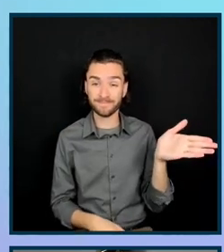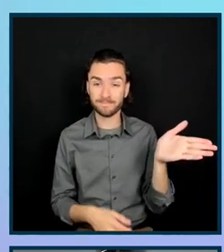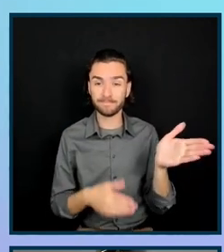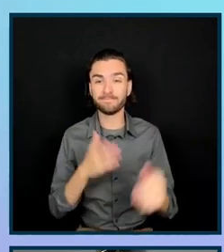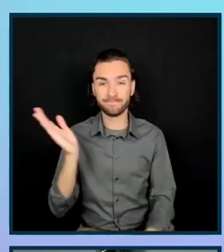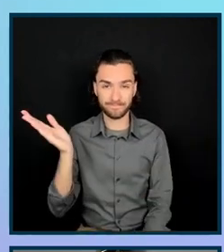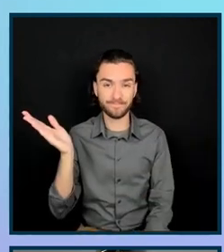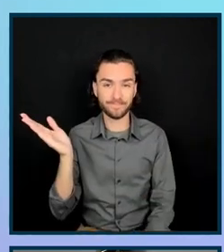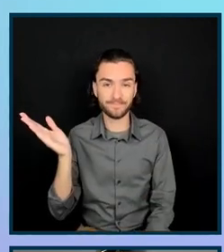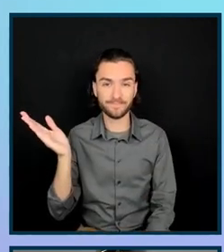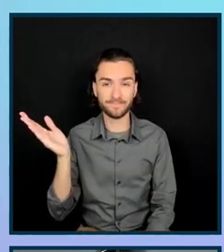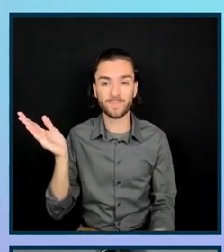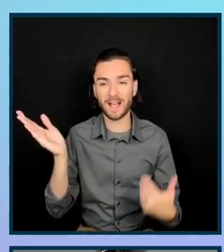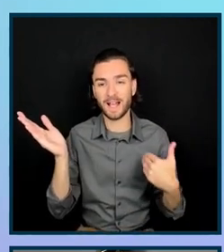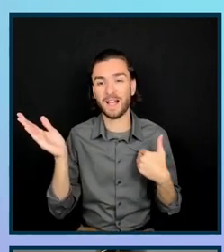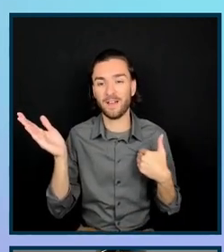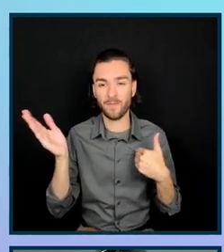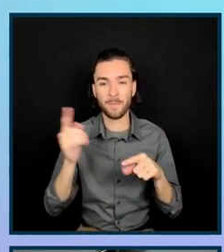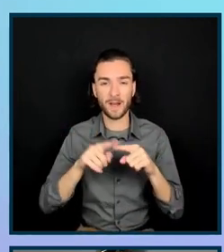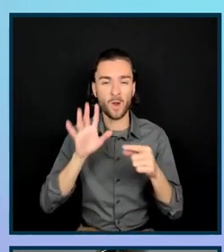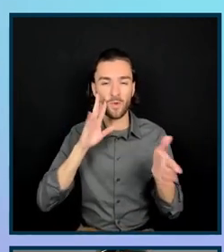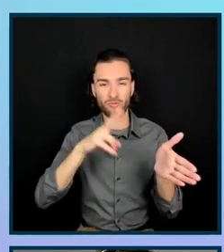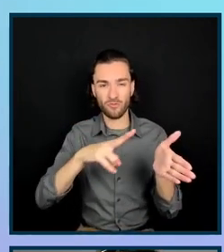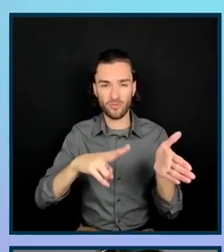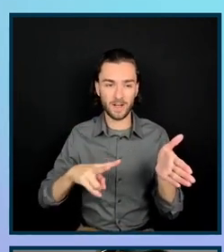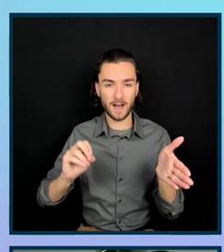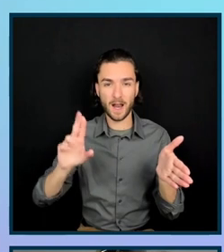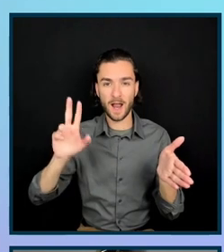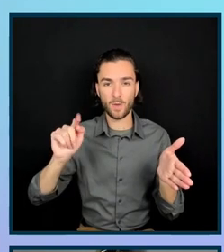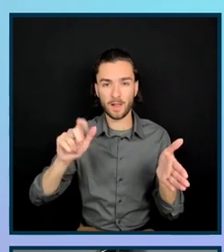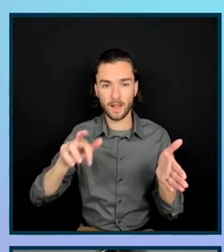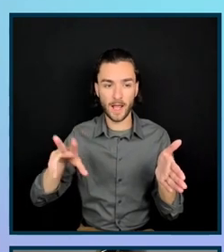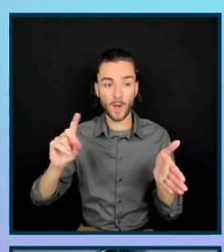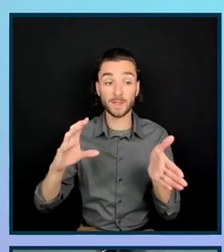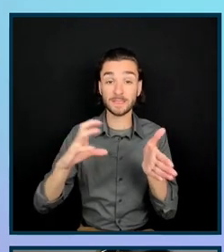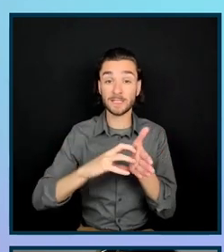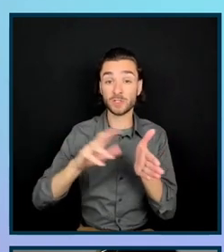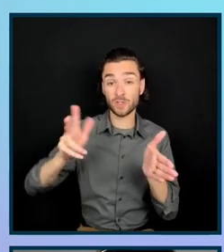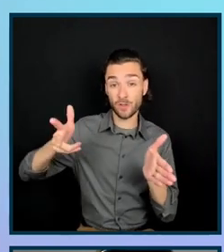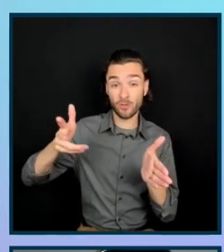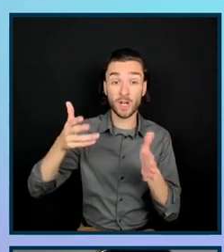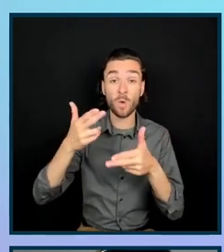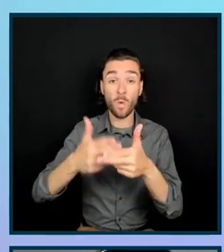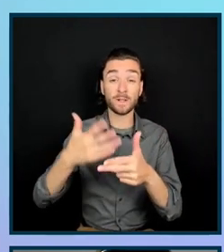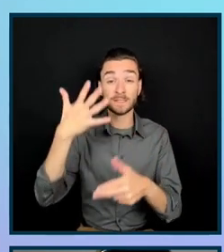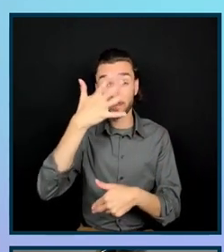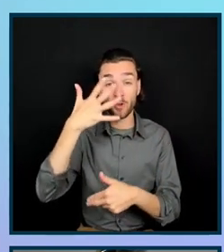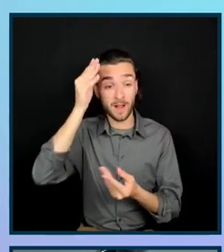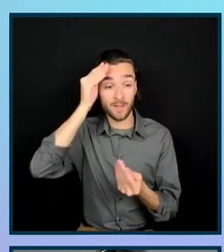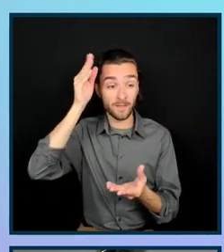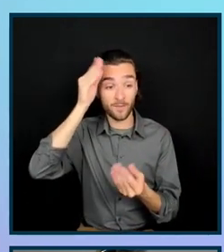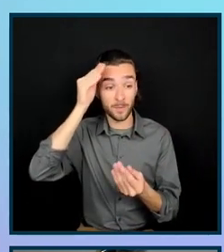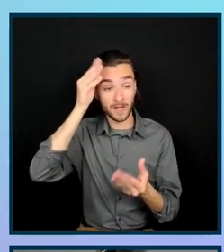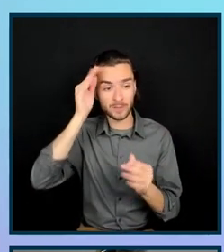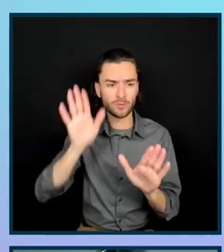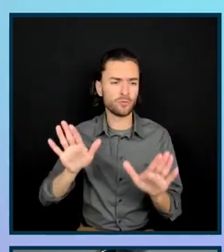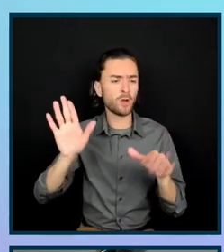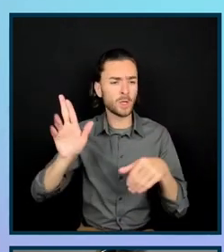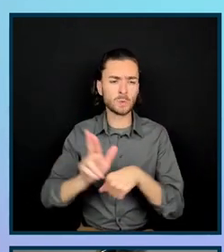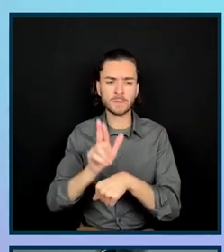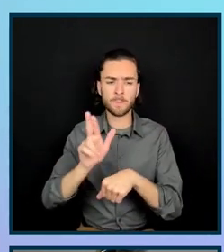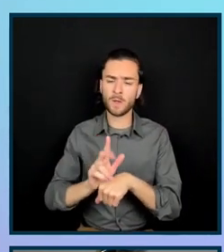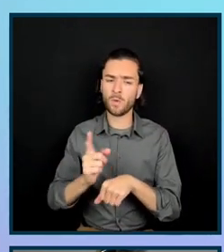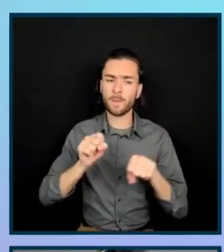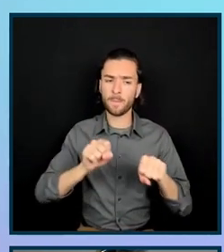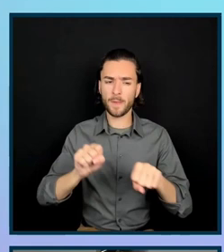today. And I'm just going to go ahead and read it aloud. So section three, demographic information, great usability is only